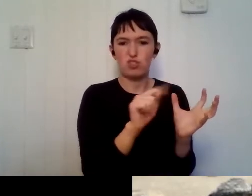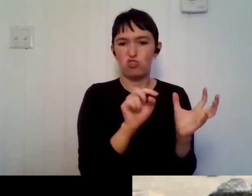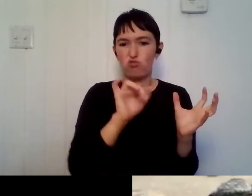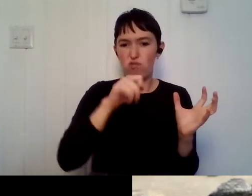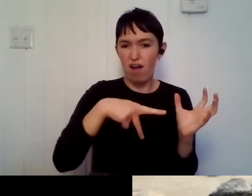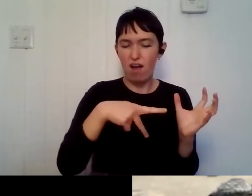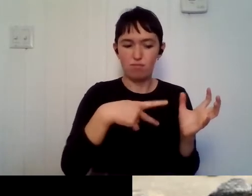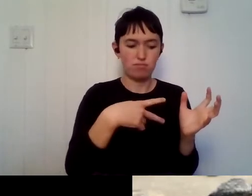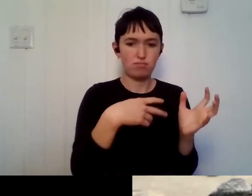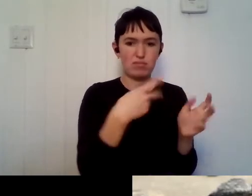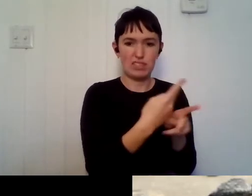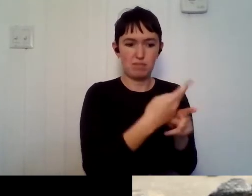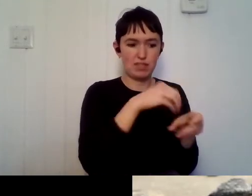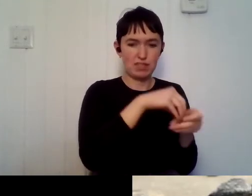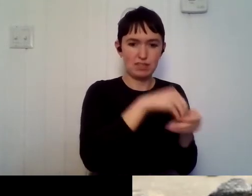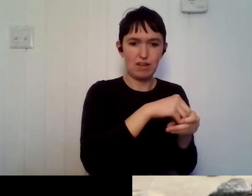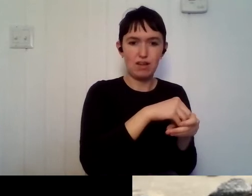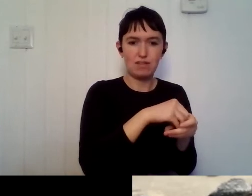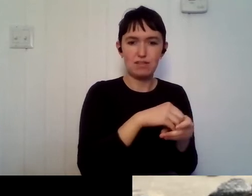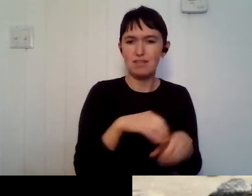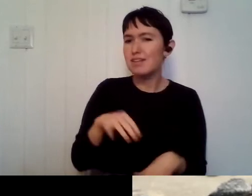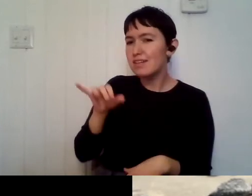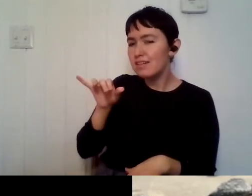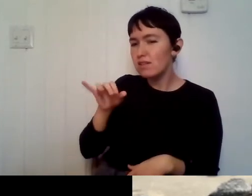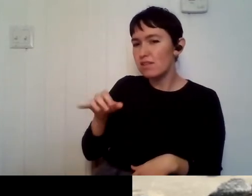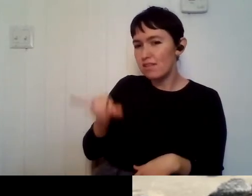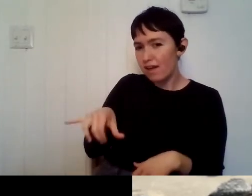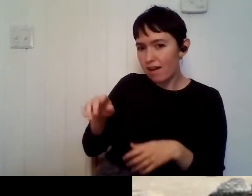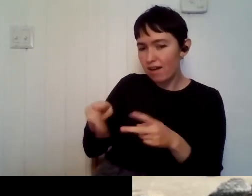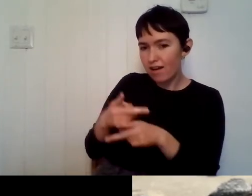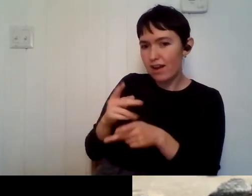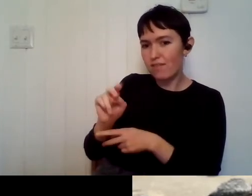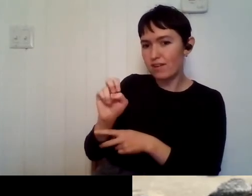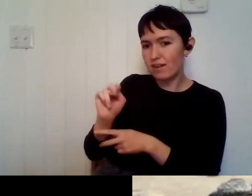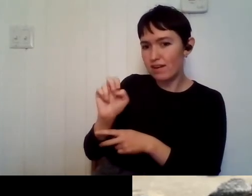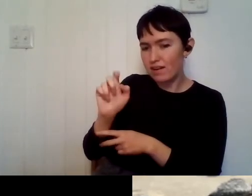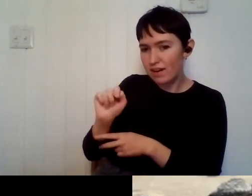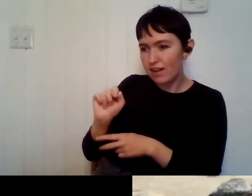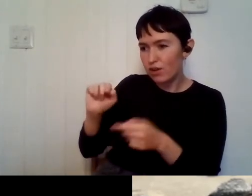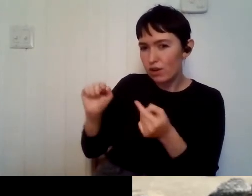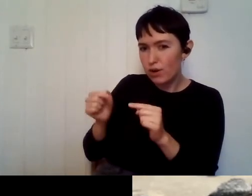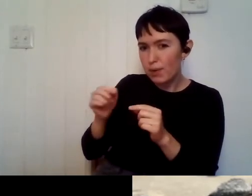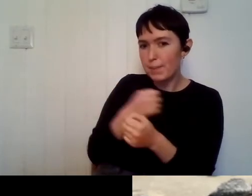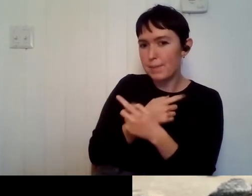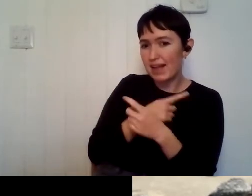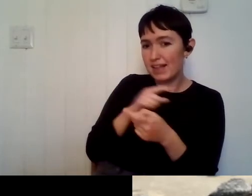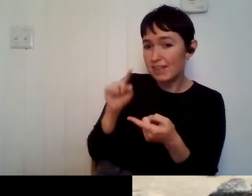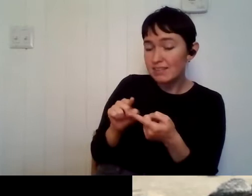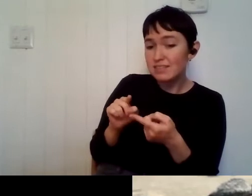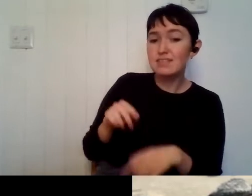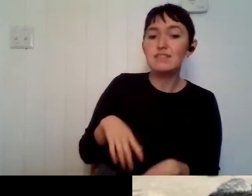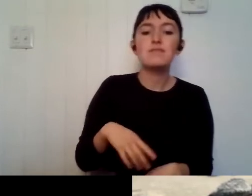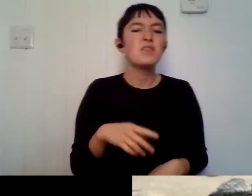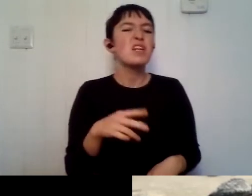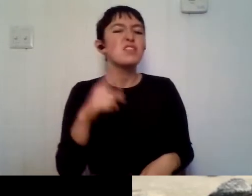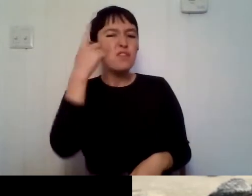Do one of those types of nets hurt the bat less? Um, well, for two different, um, bats, um, two different